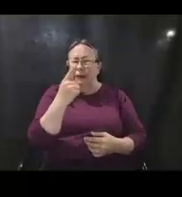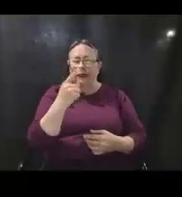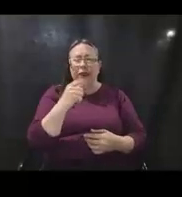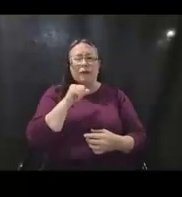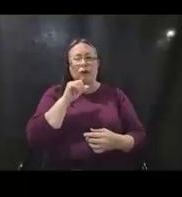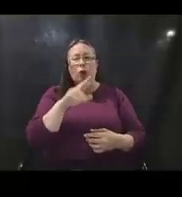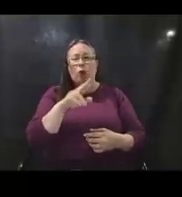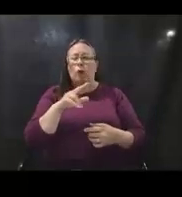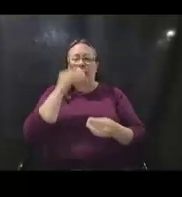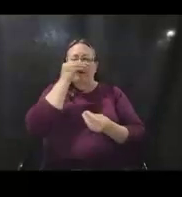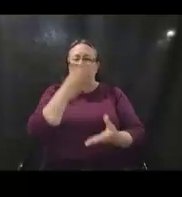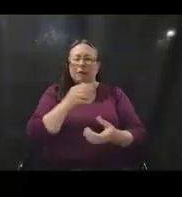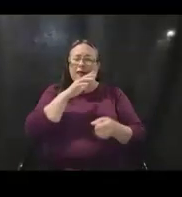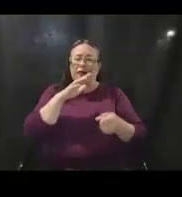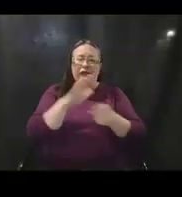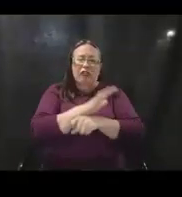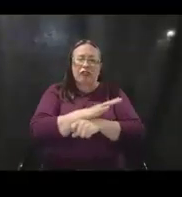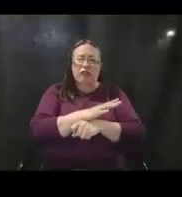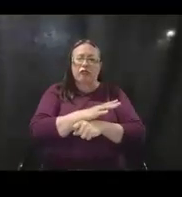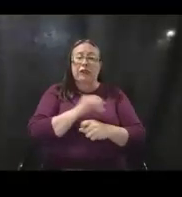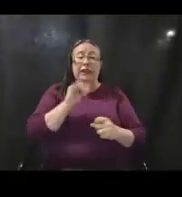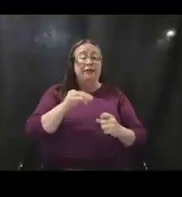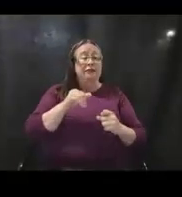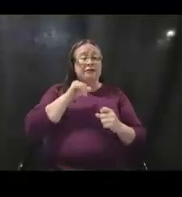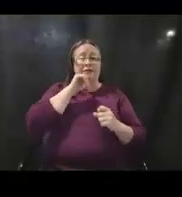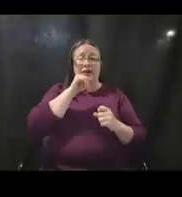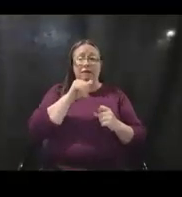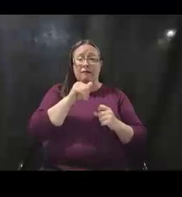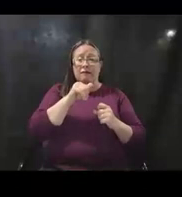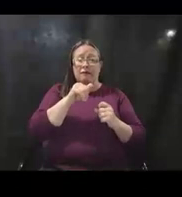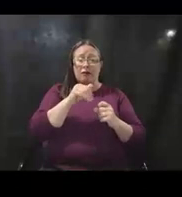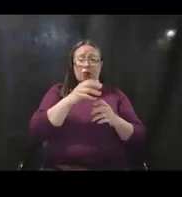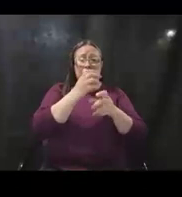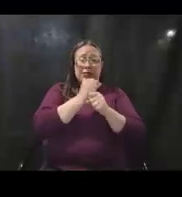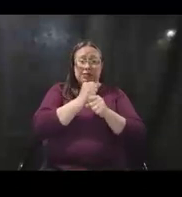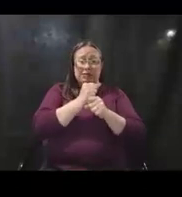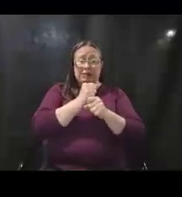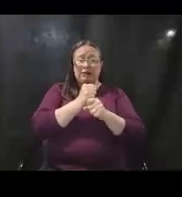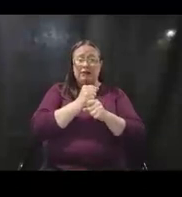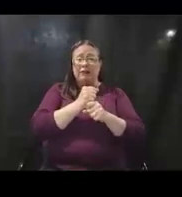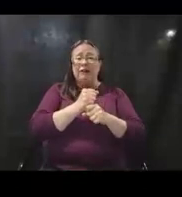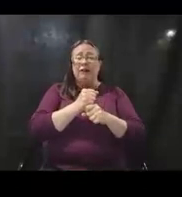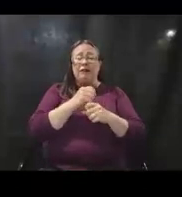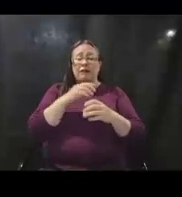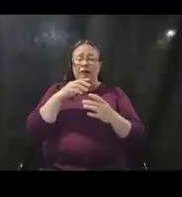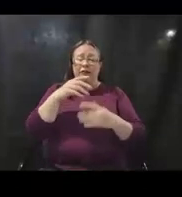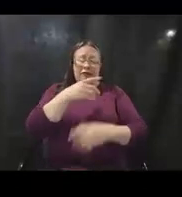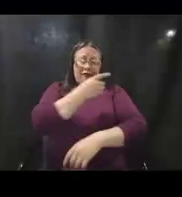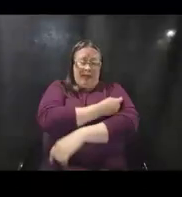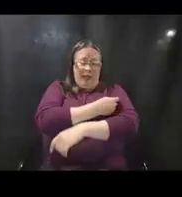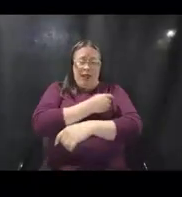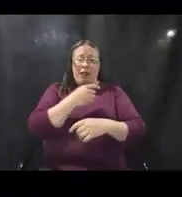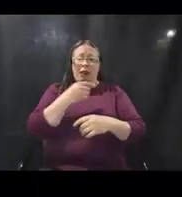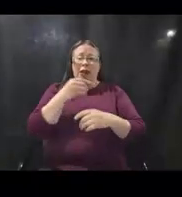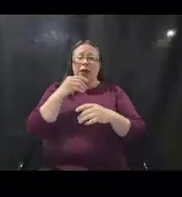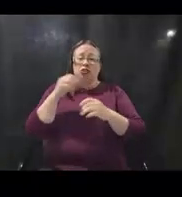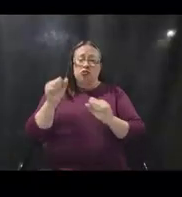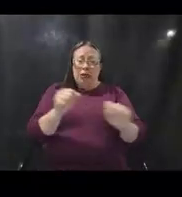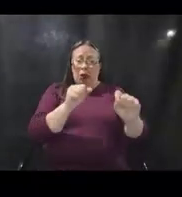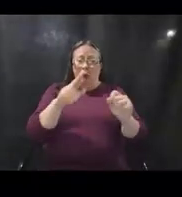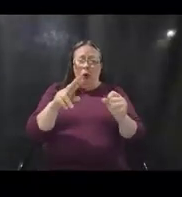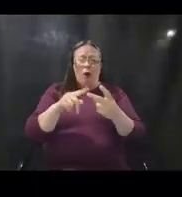incomplete? So, if we don't receive a vaccine administration strategy or if the information we receive is